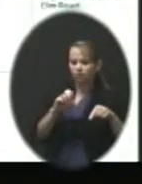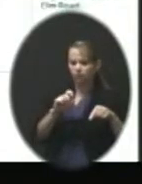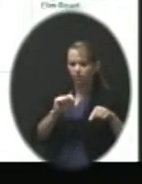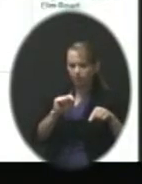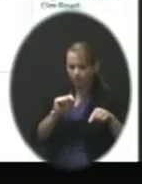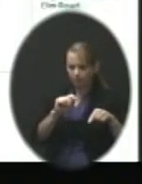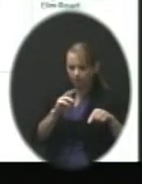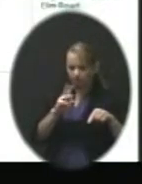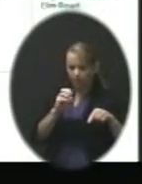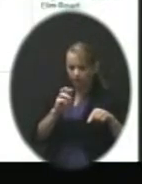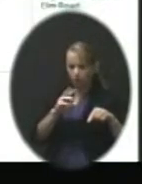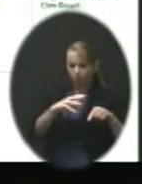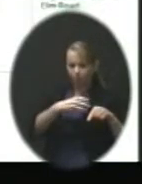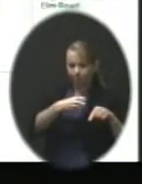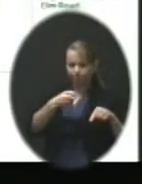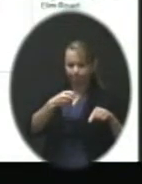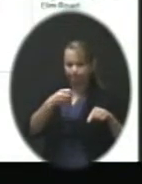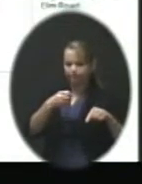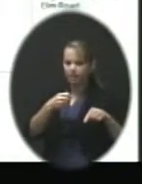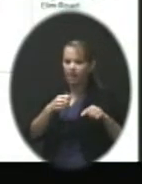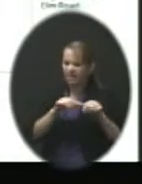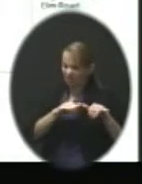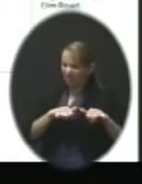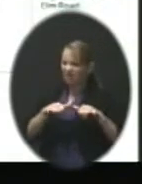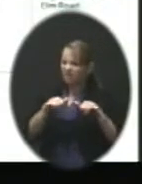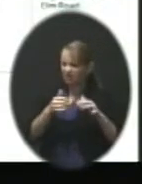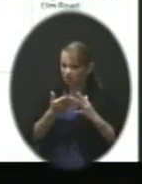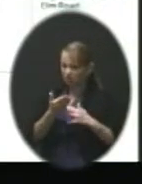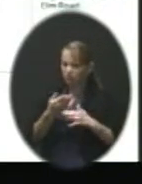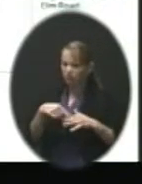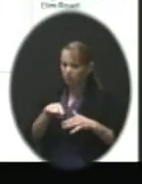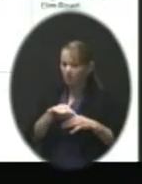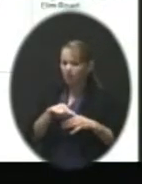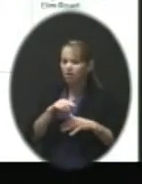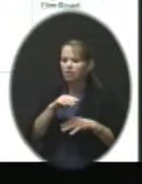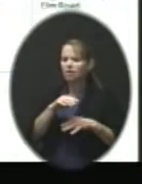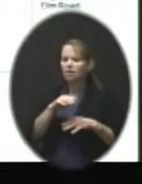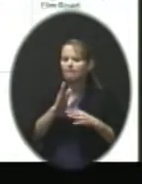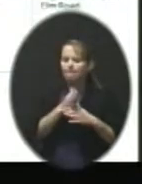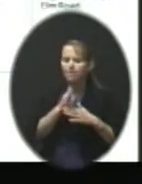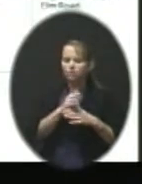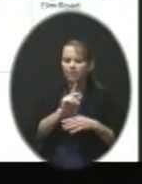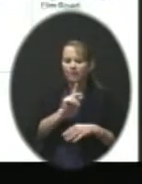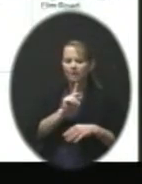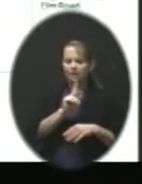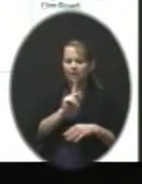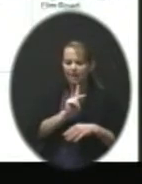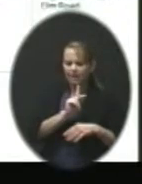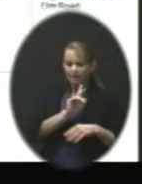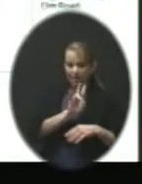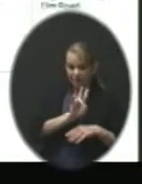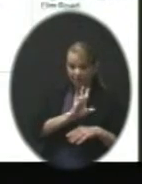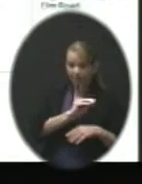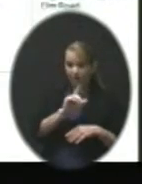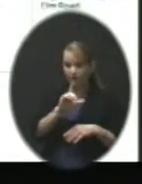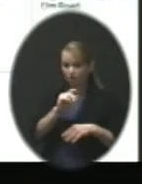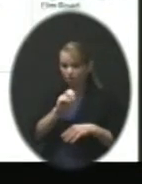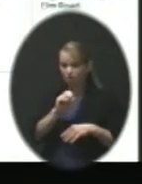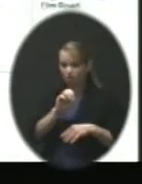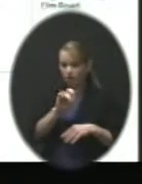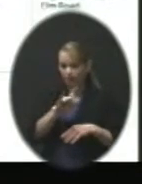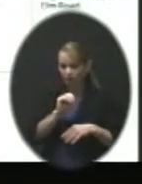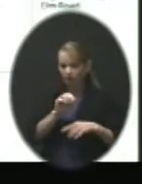consistent throughout these three options, that Forest View area between K7 and Lone Elm in the shape of a triangle